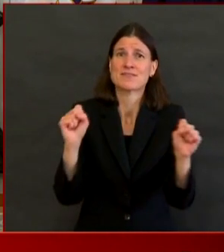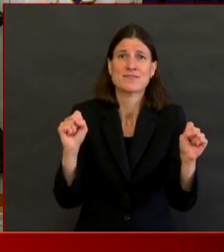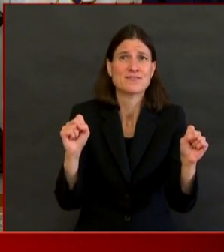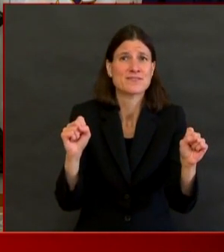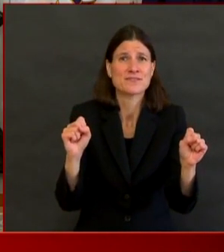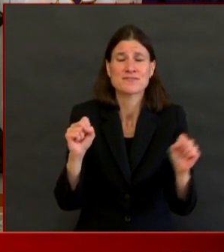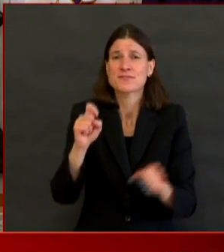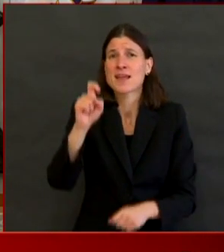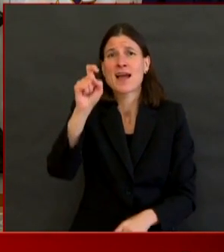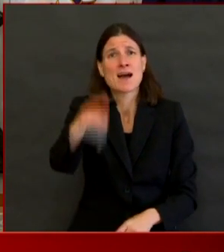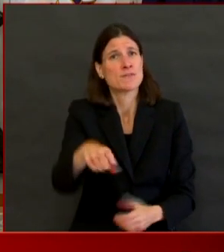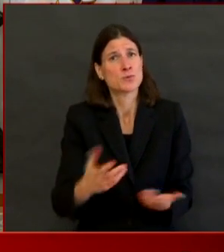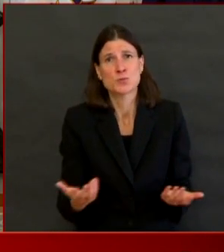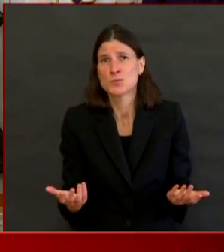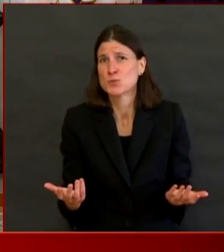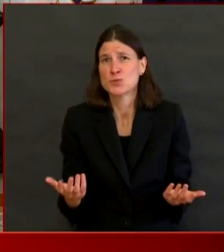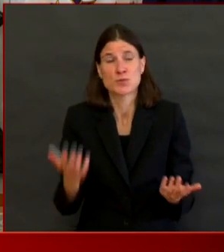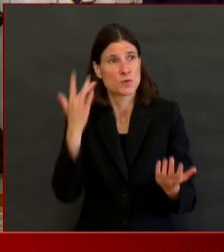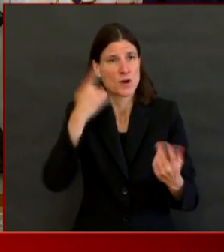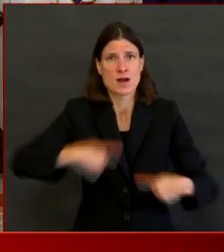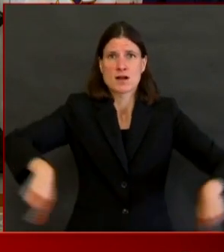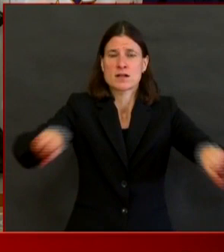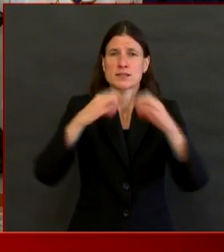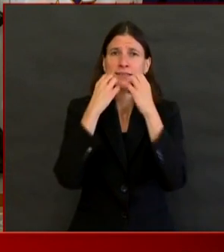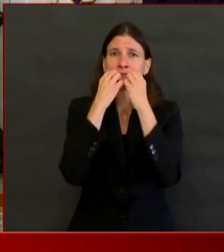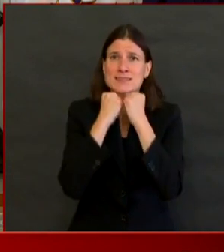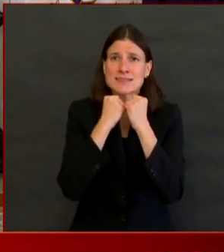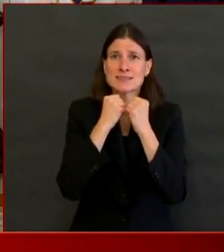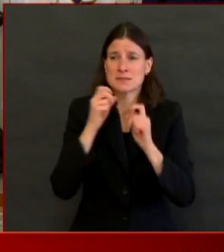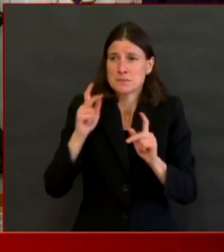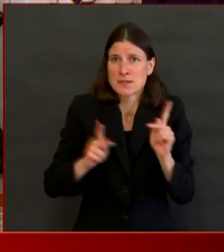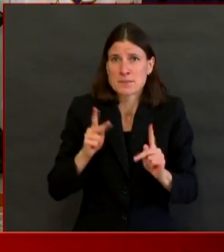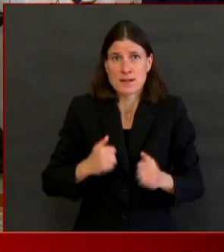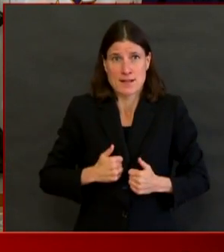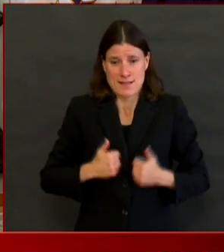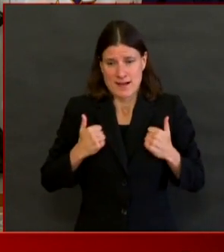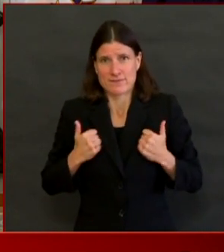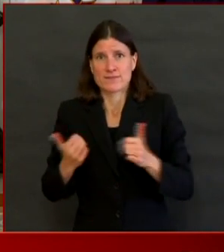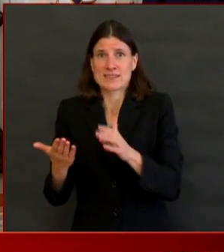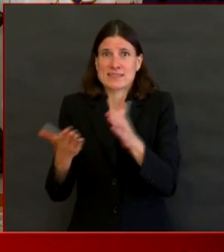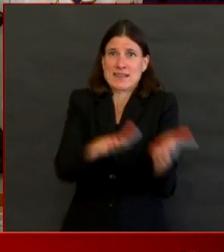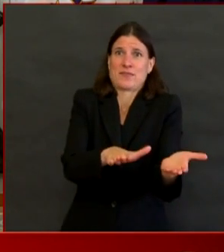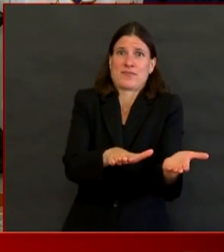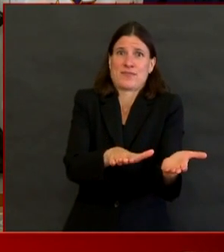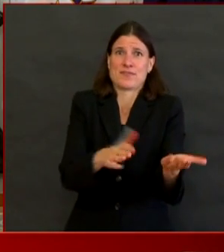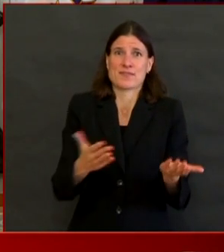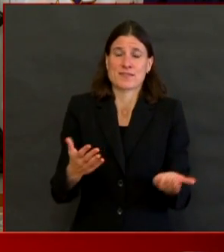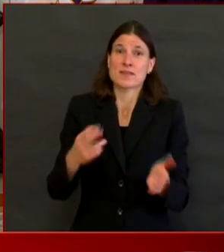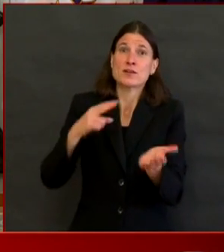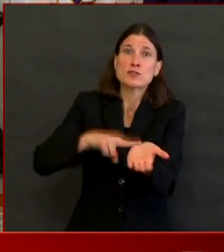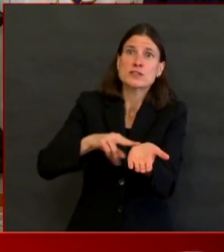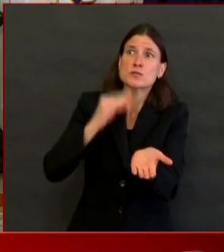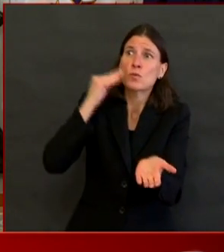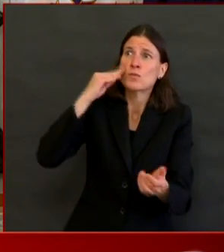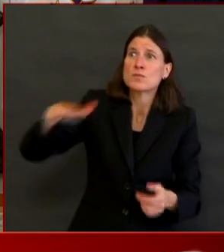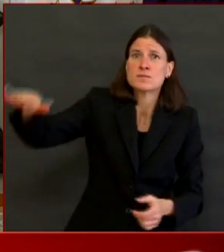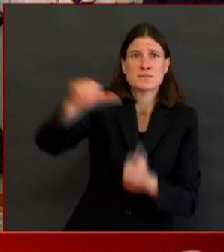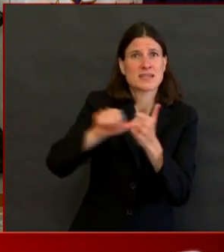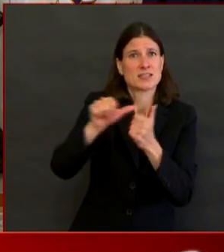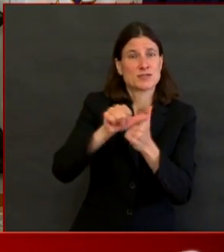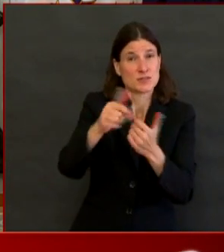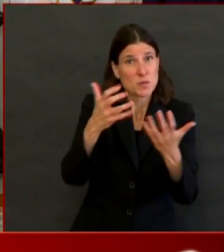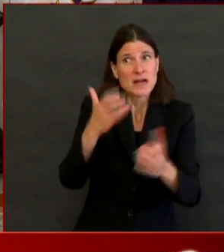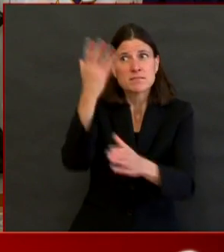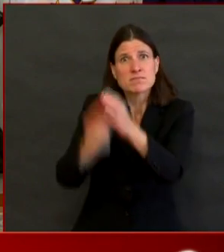understands what's happening in nursing homes and what's potential in other health care facilities. And as I said, we